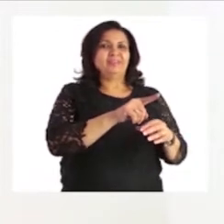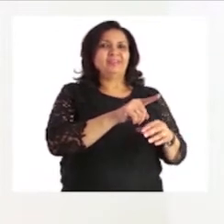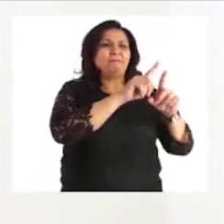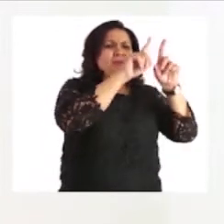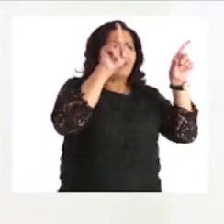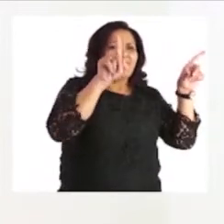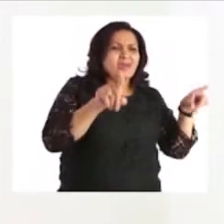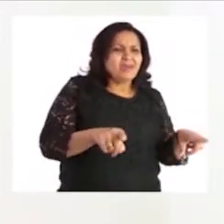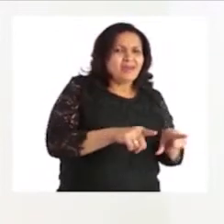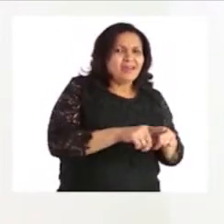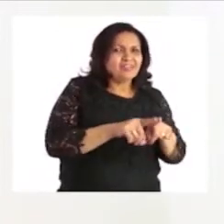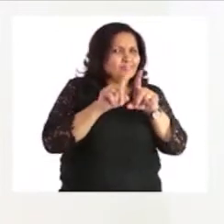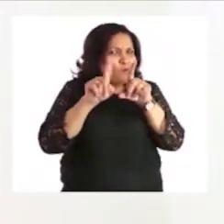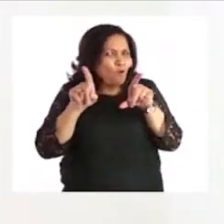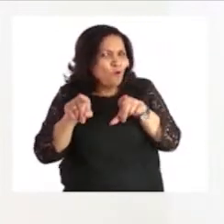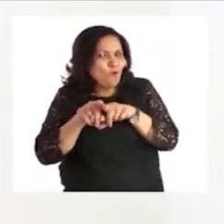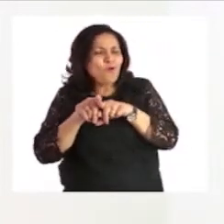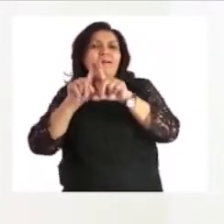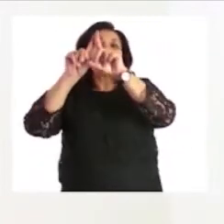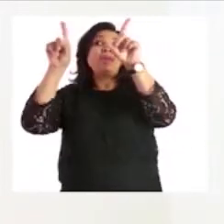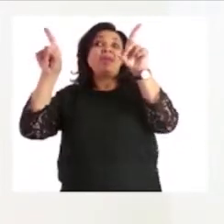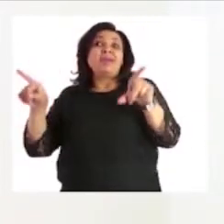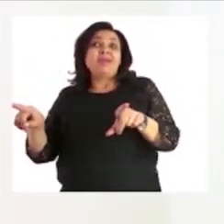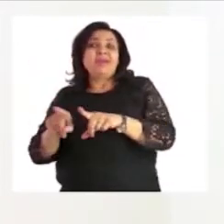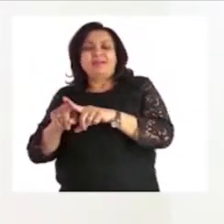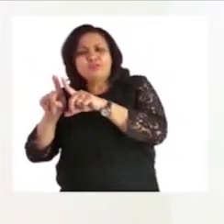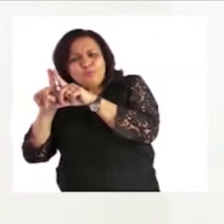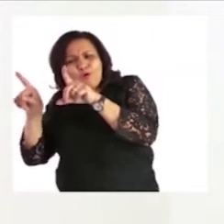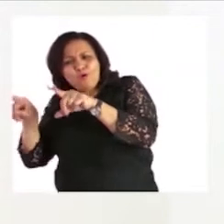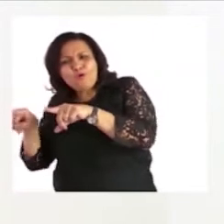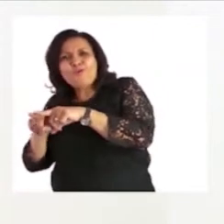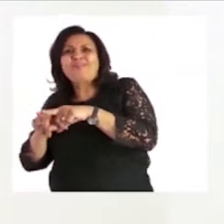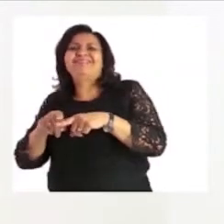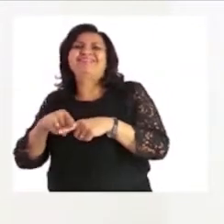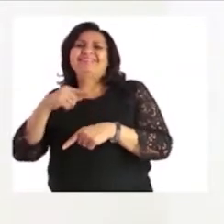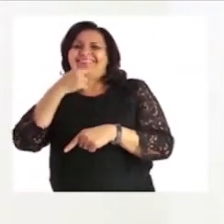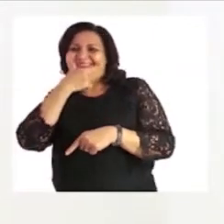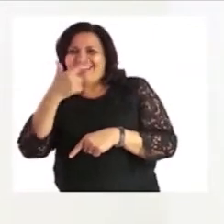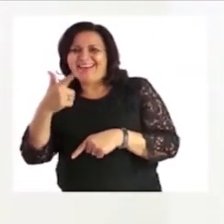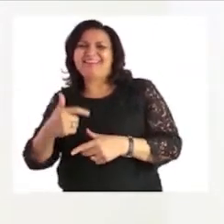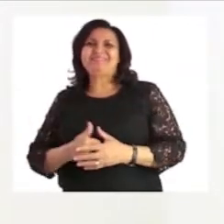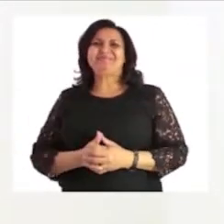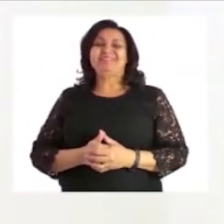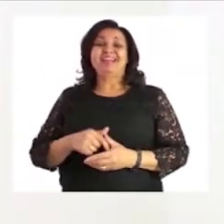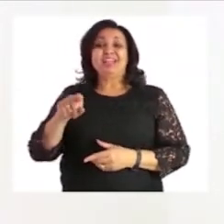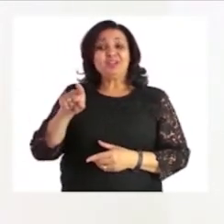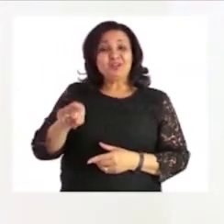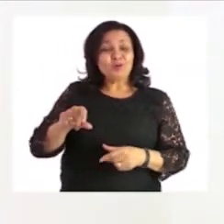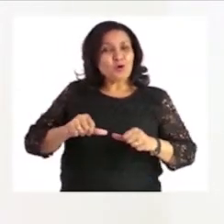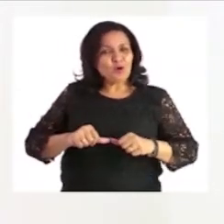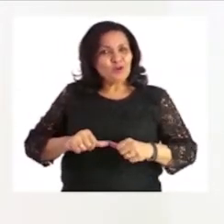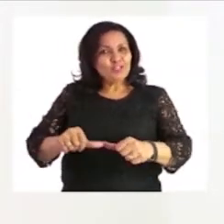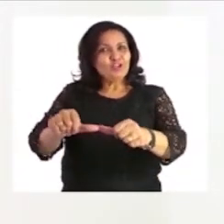small, big, small, Well done. Thank you so much. I hope you will complete the rest